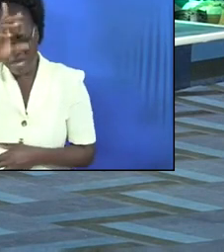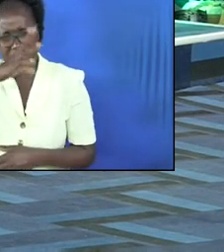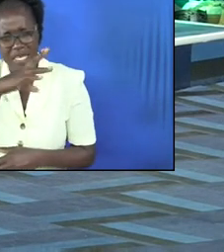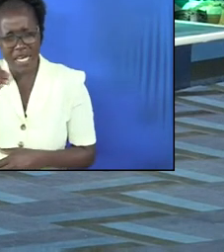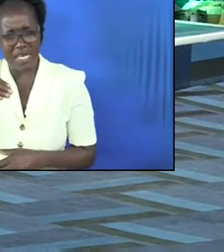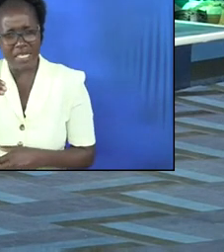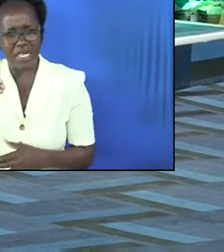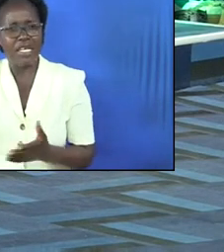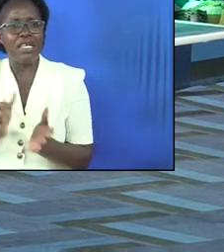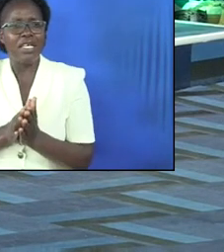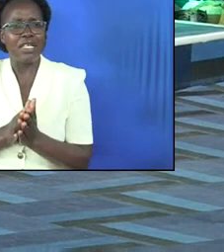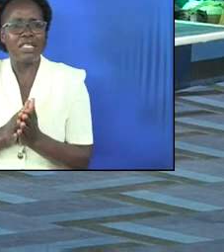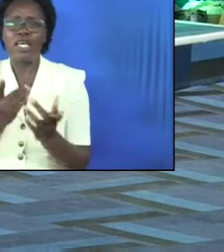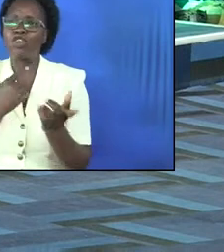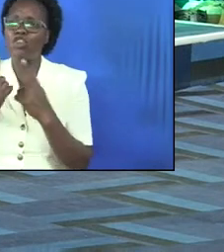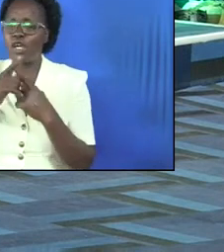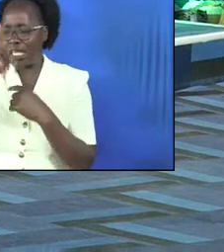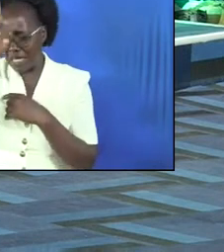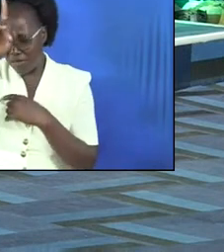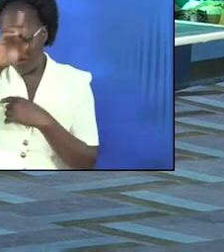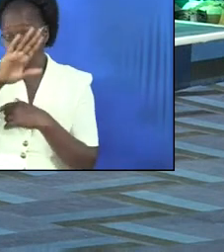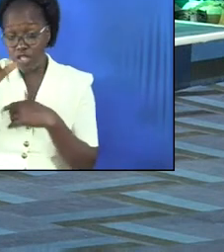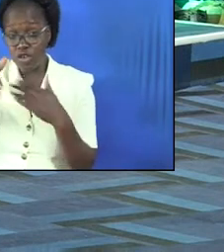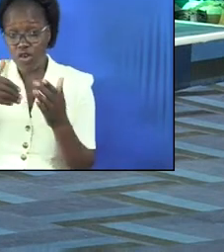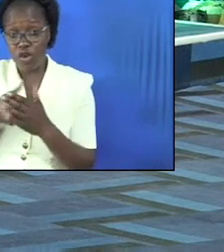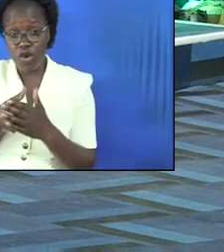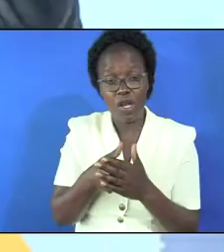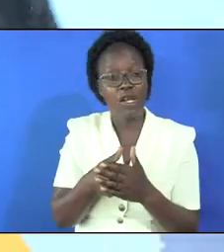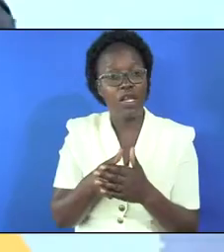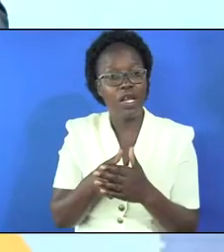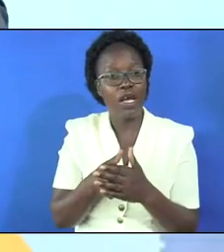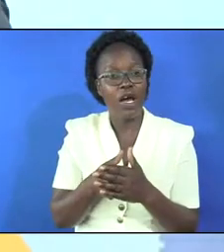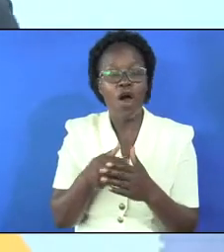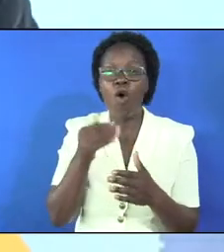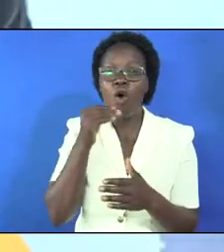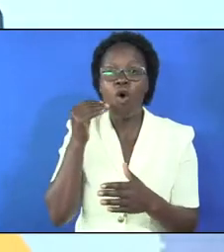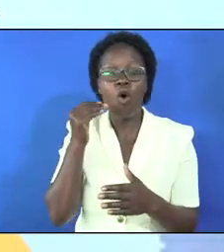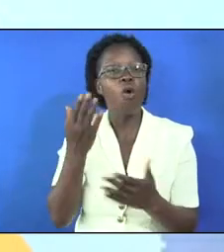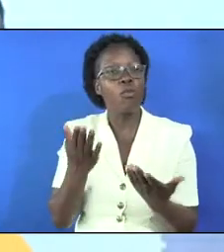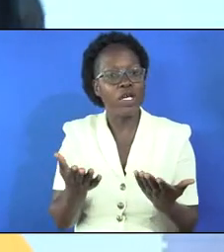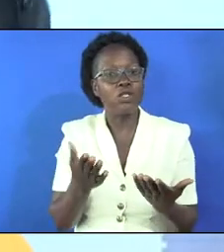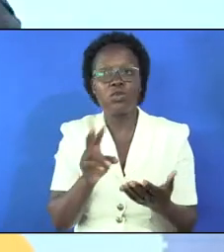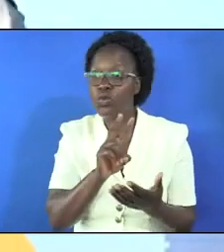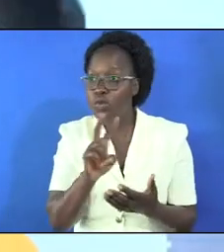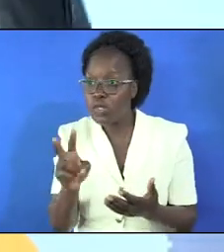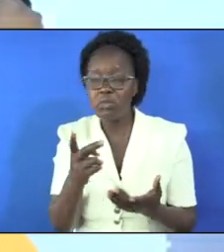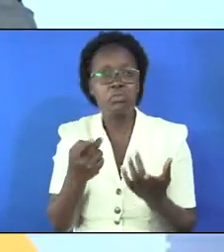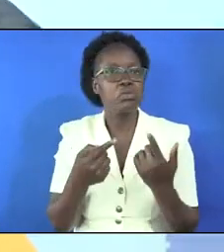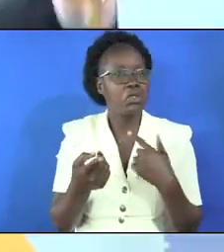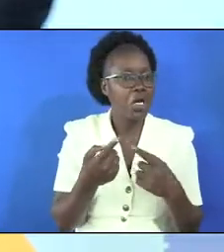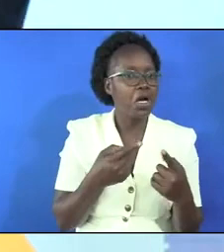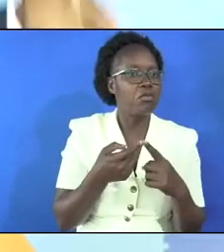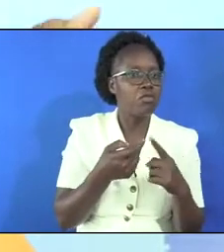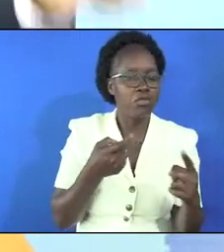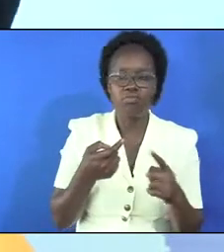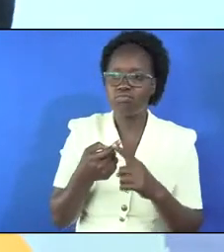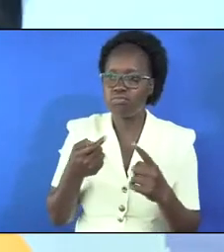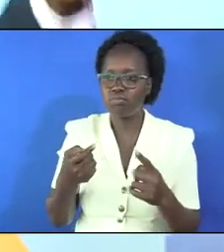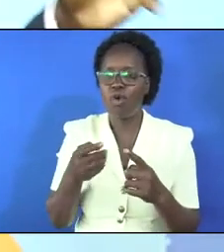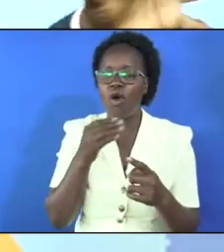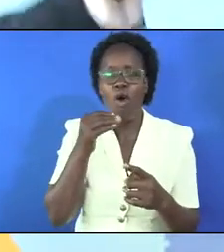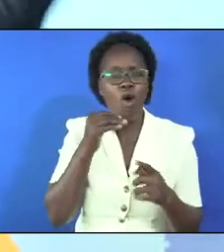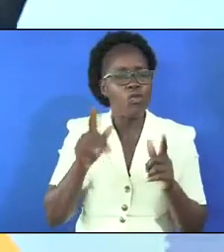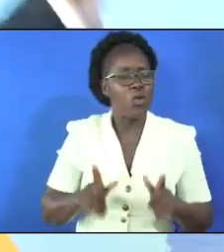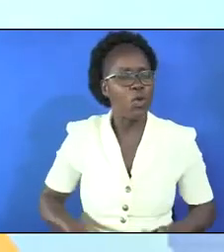and it was a talk in the village let me tell you these homes that we see we are coming from these homes